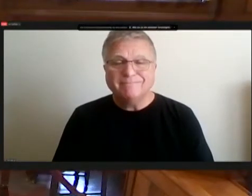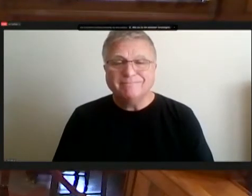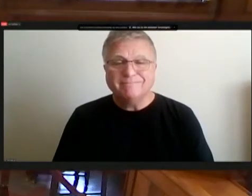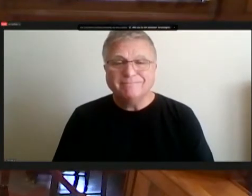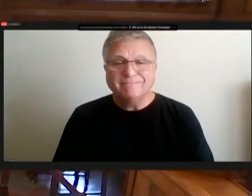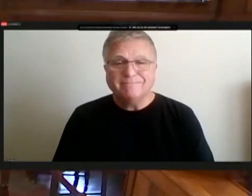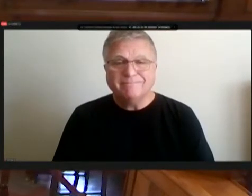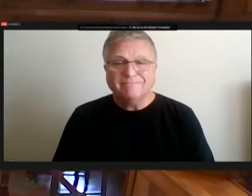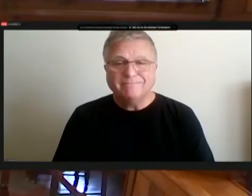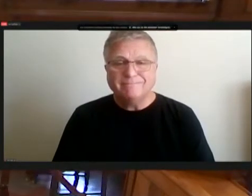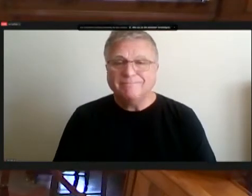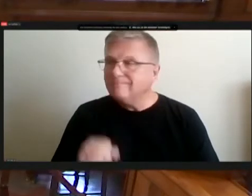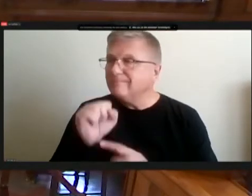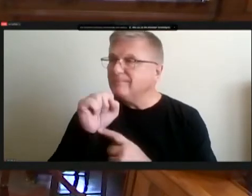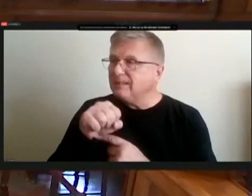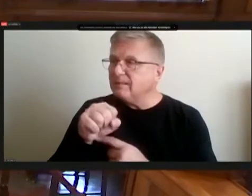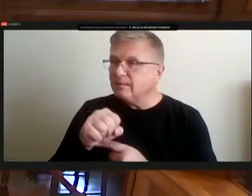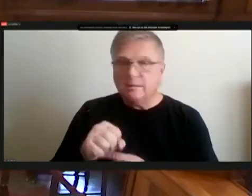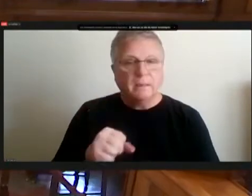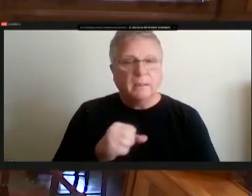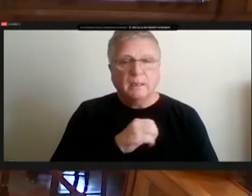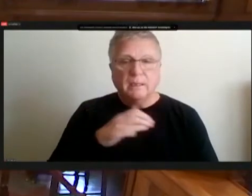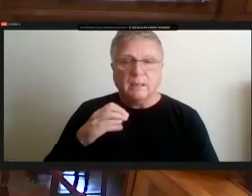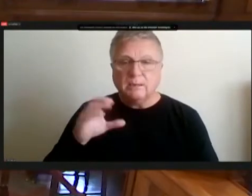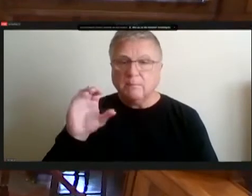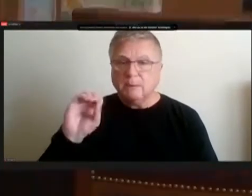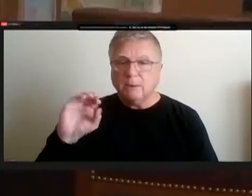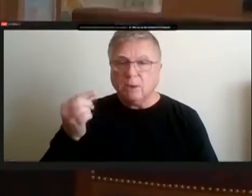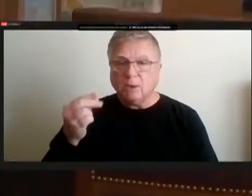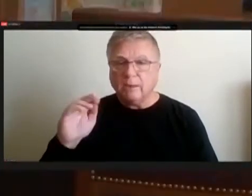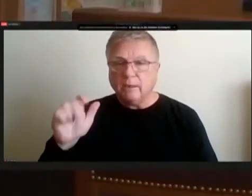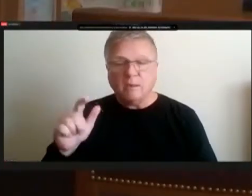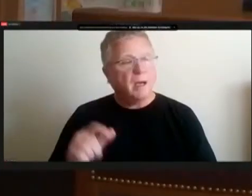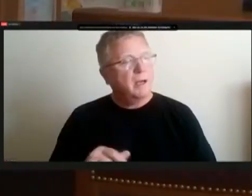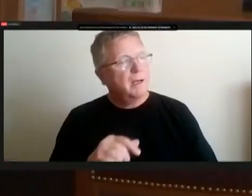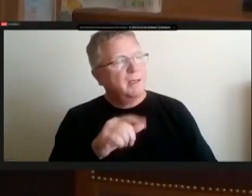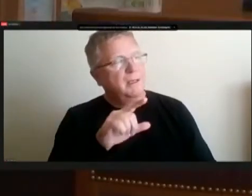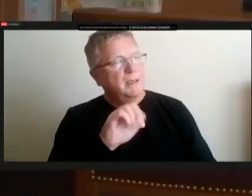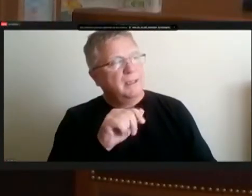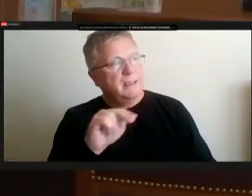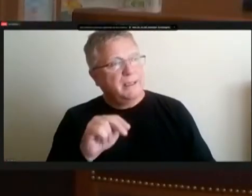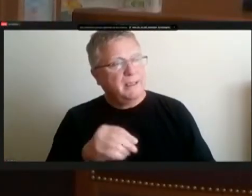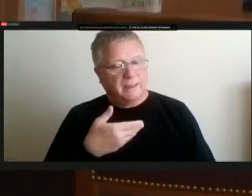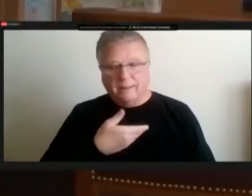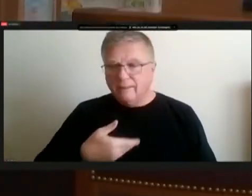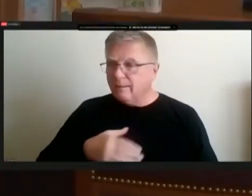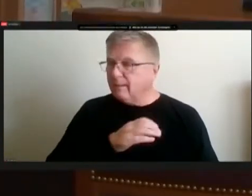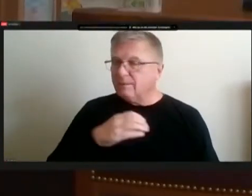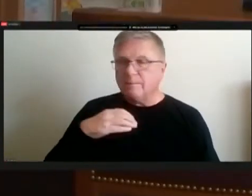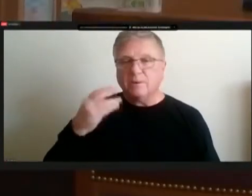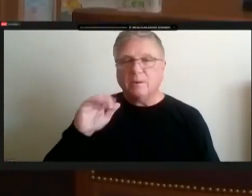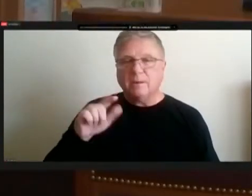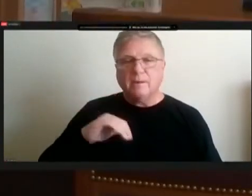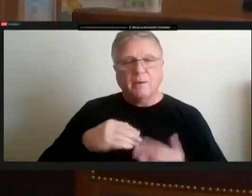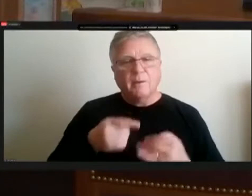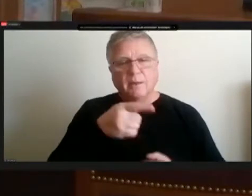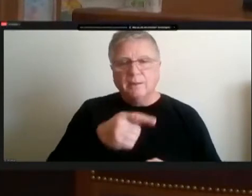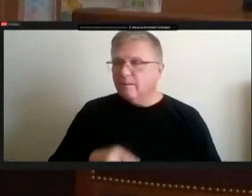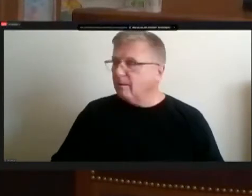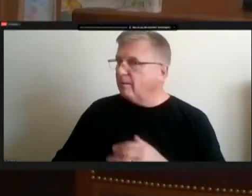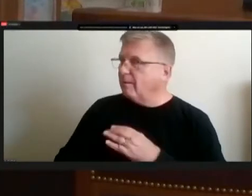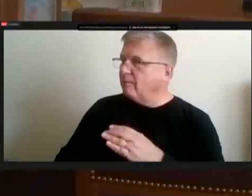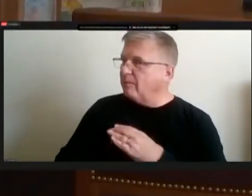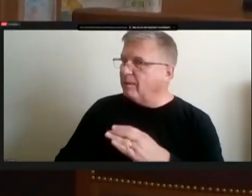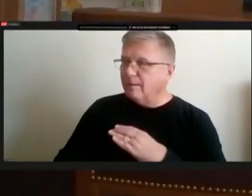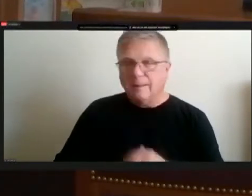yes yes uh leanne this is councilman codhill how are you hi hey listen